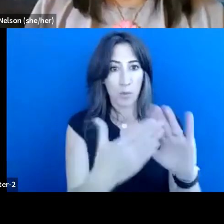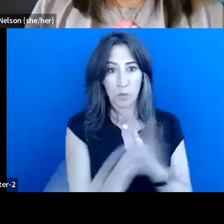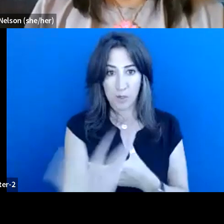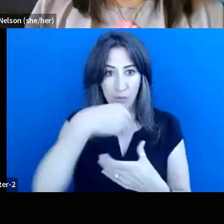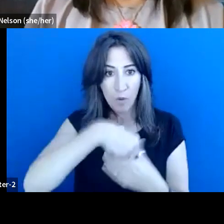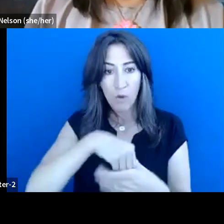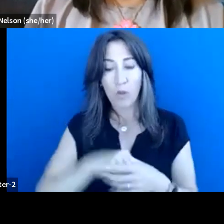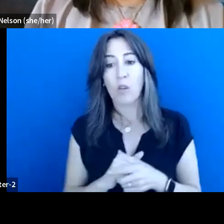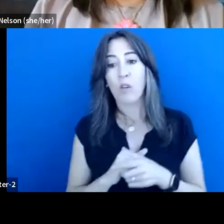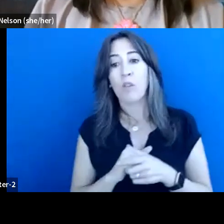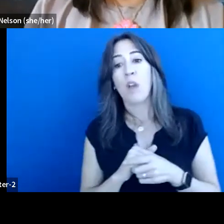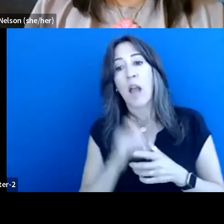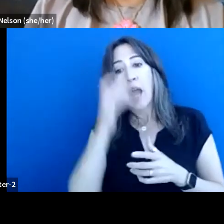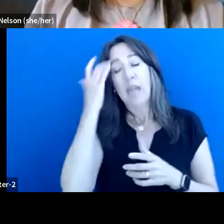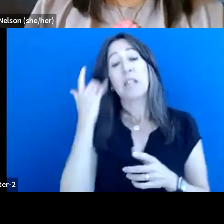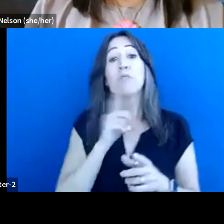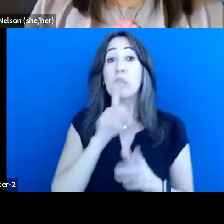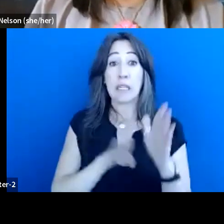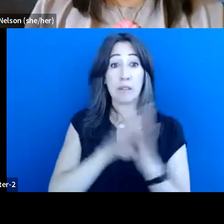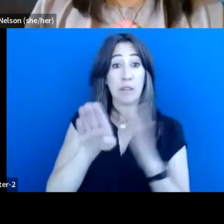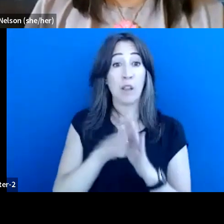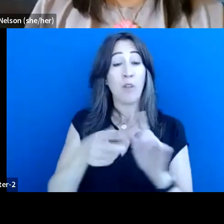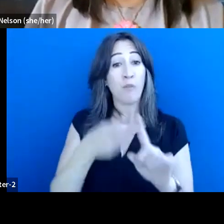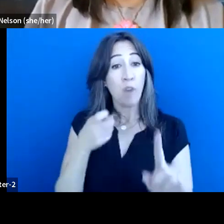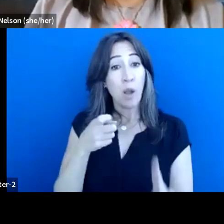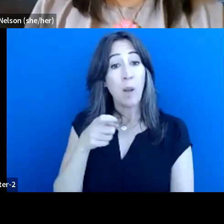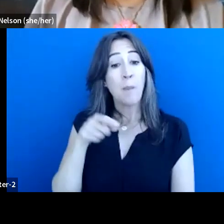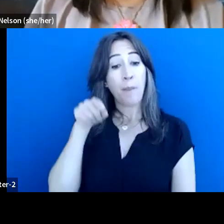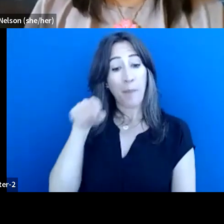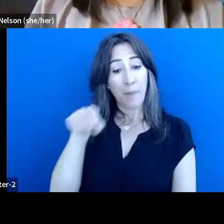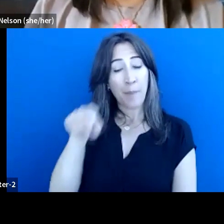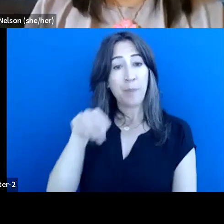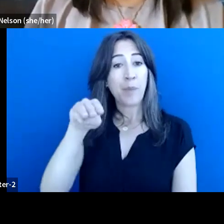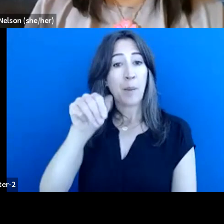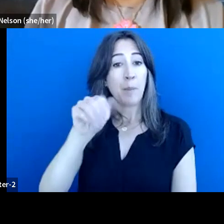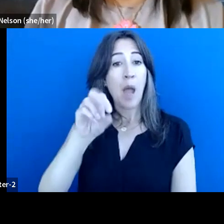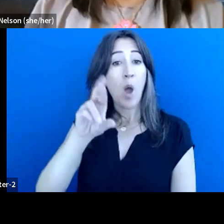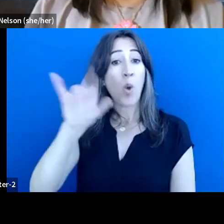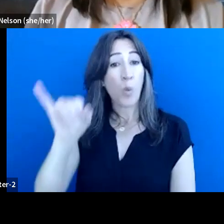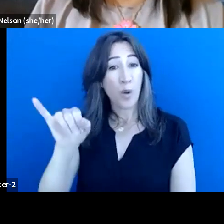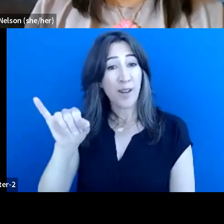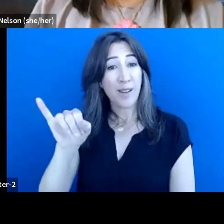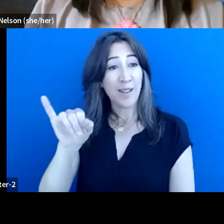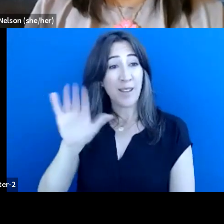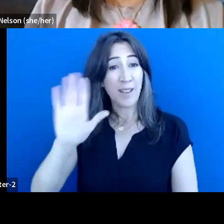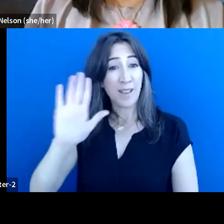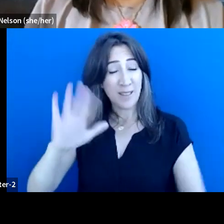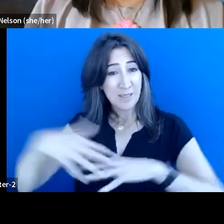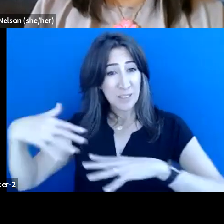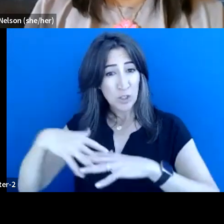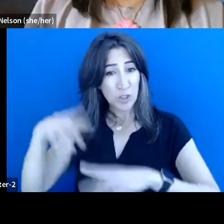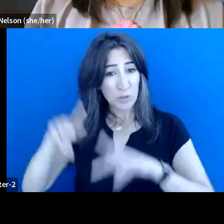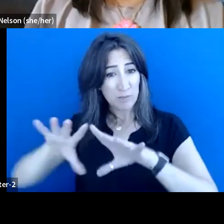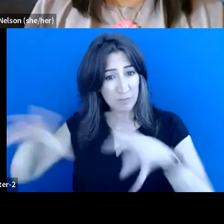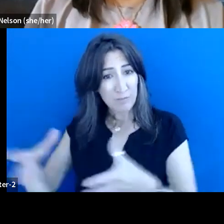a Maori, um, uh, take some of the pieces off of Maori. Um, they've developed a